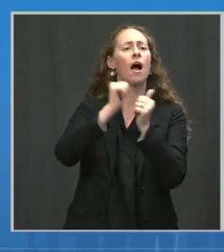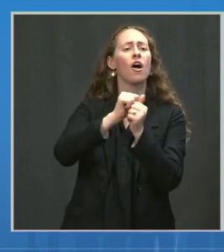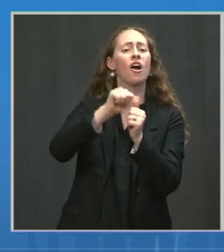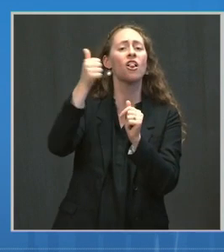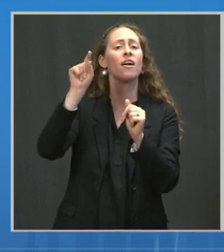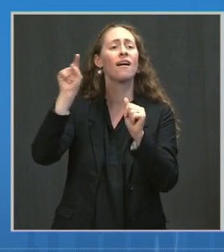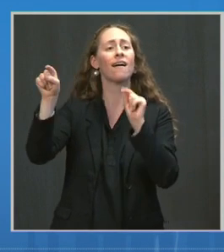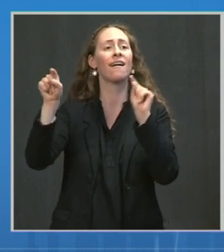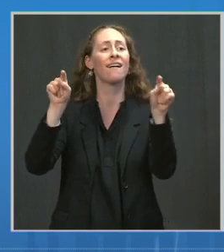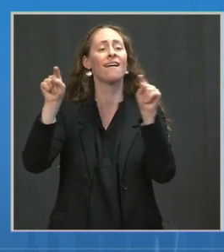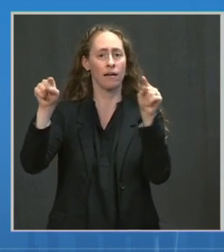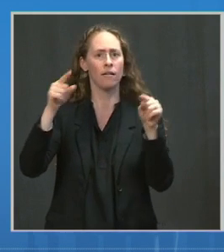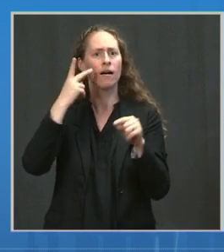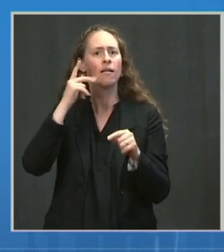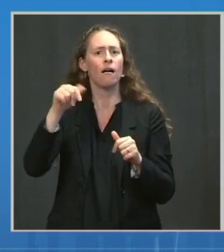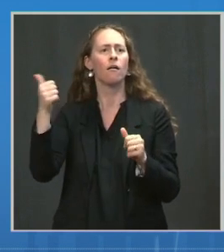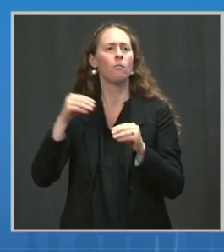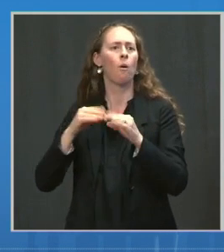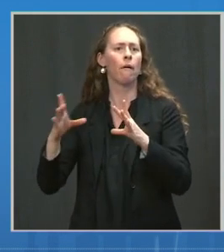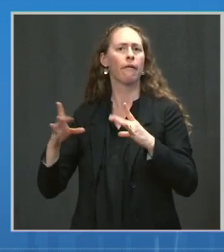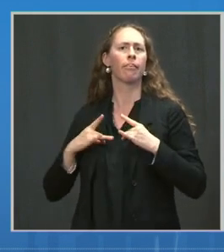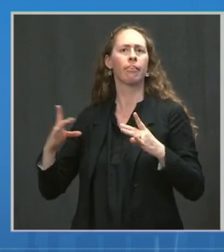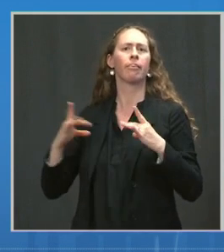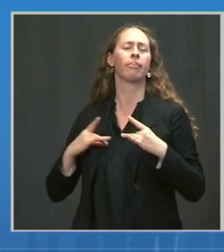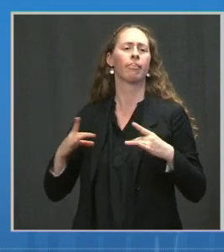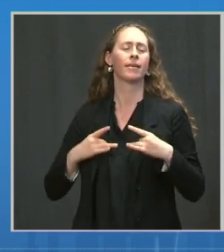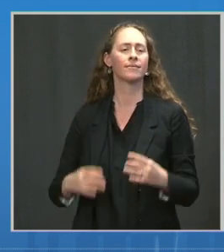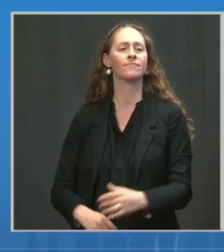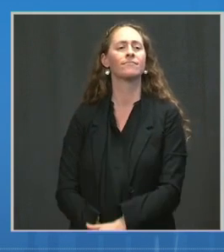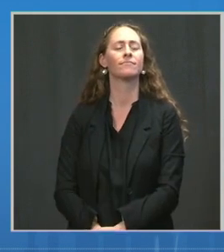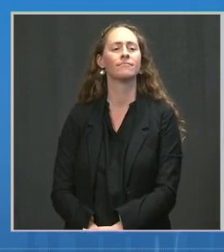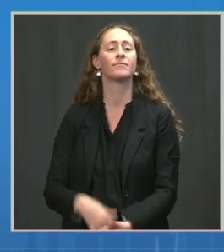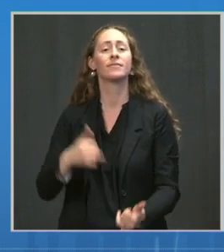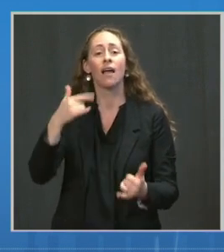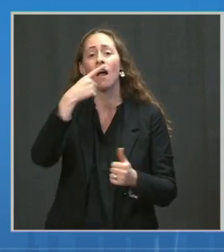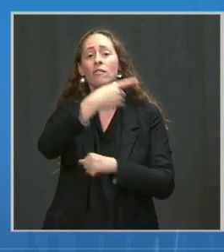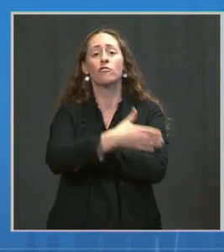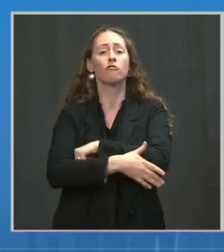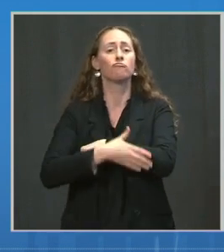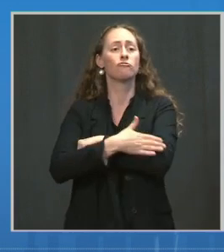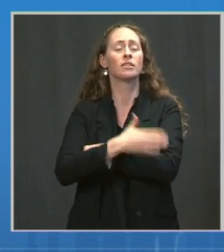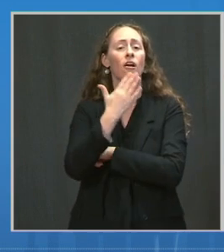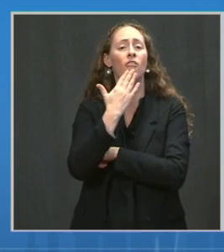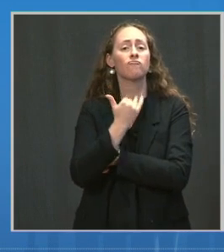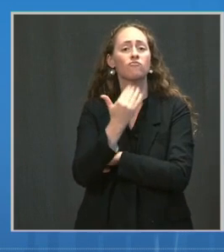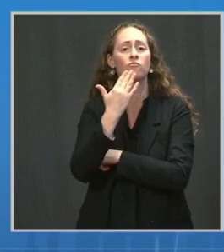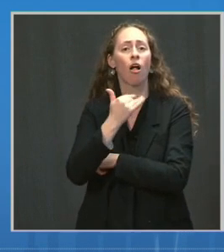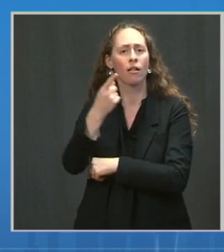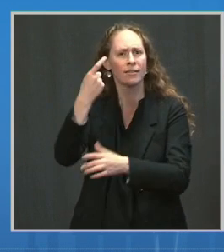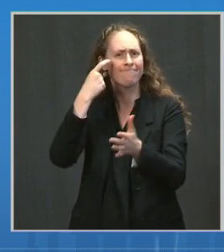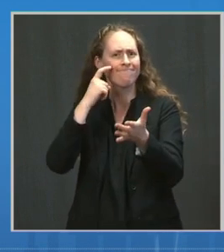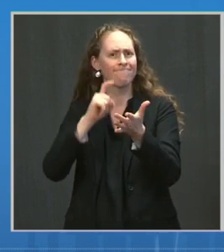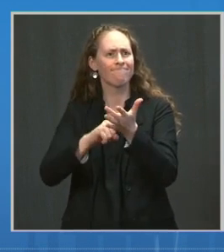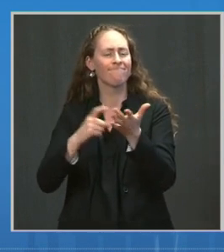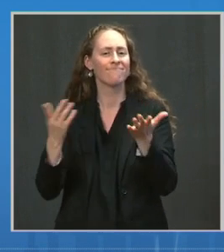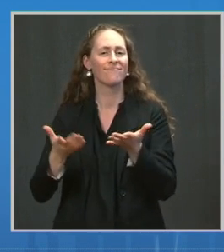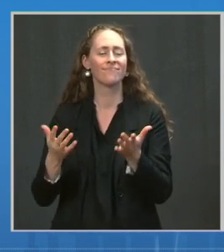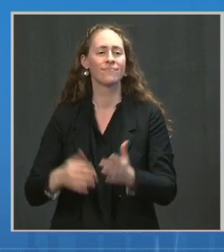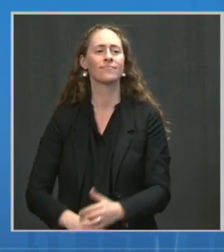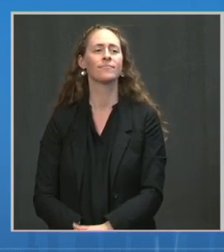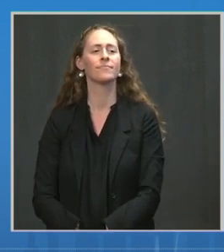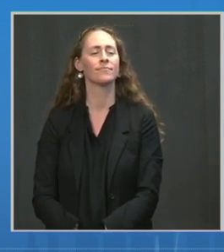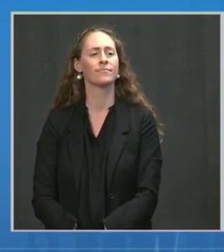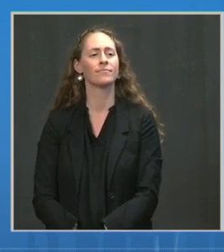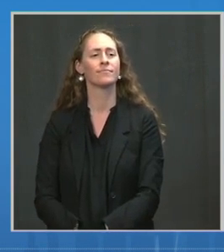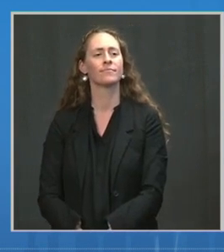to Israel, you see what we now know from reports from Israel, that you see a diminution at around